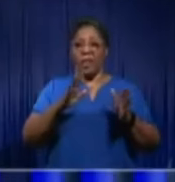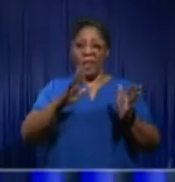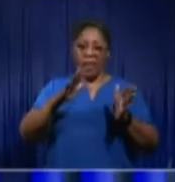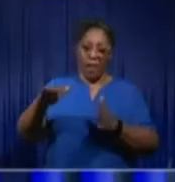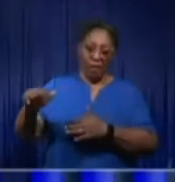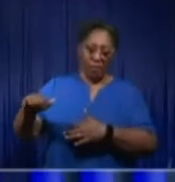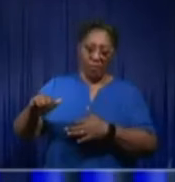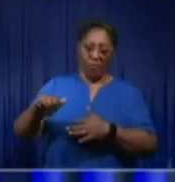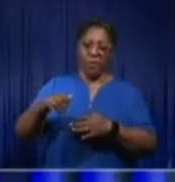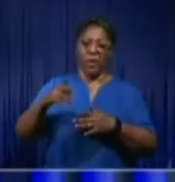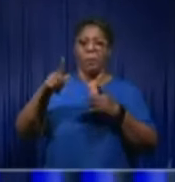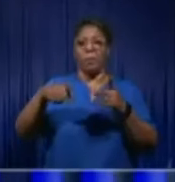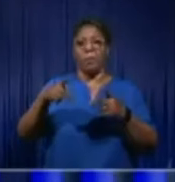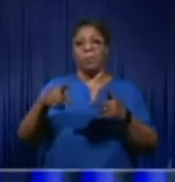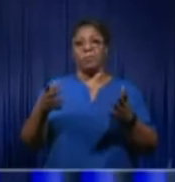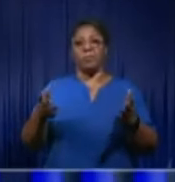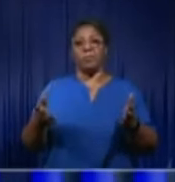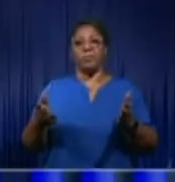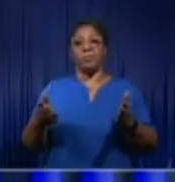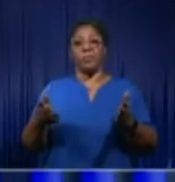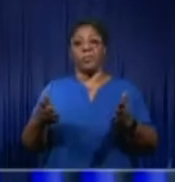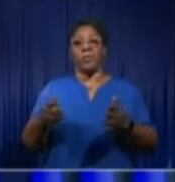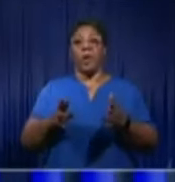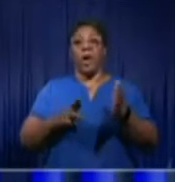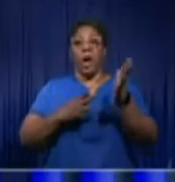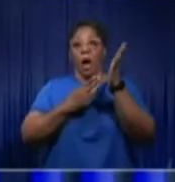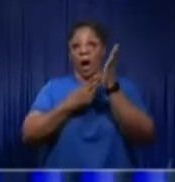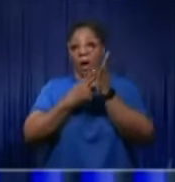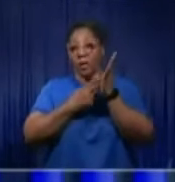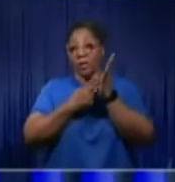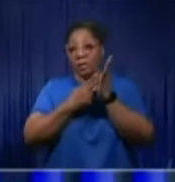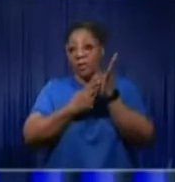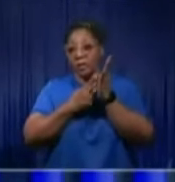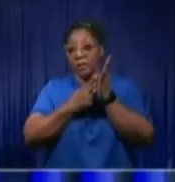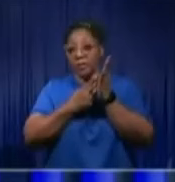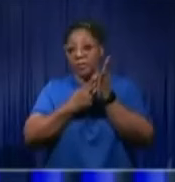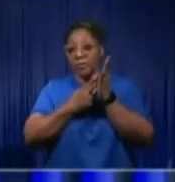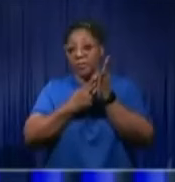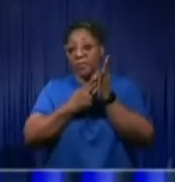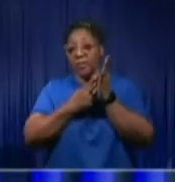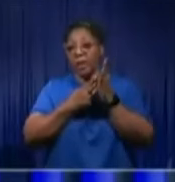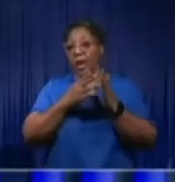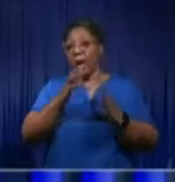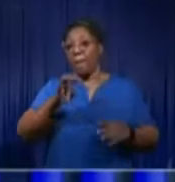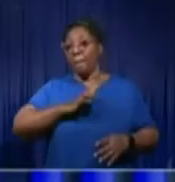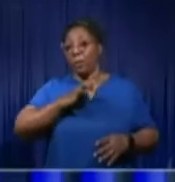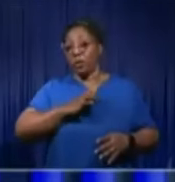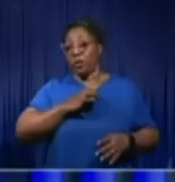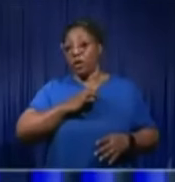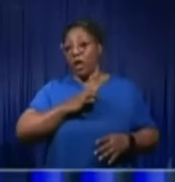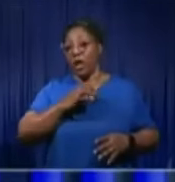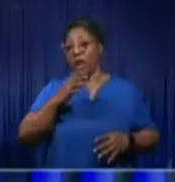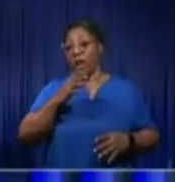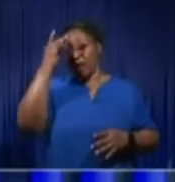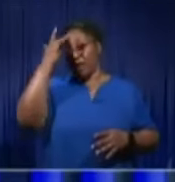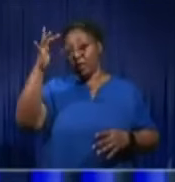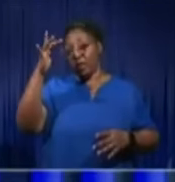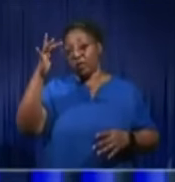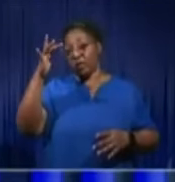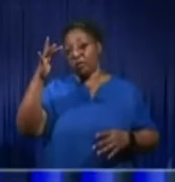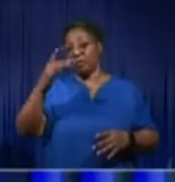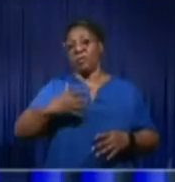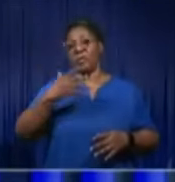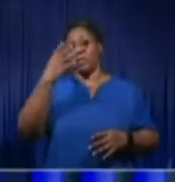Integrity. Honesty. Emotional intelligence. And a seriousness